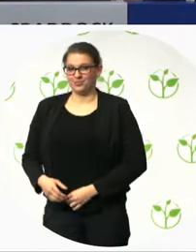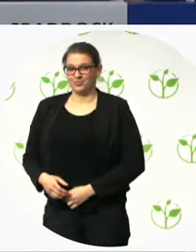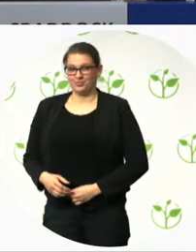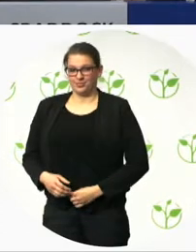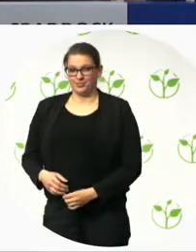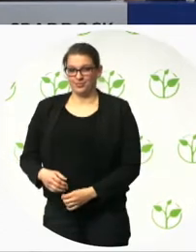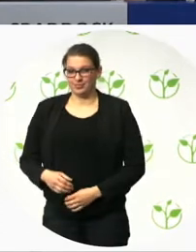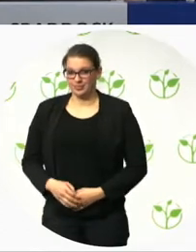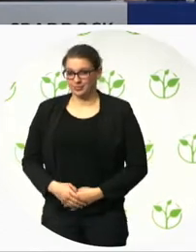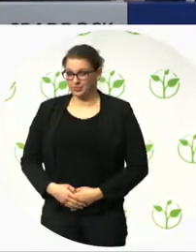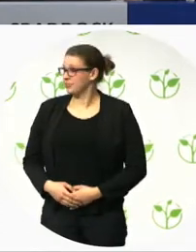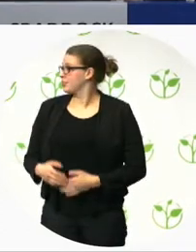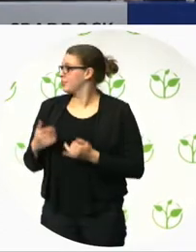Norway.